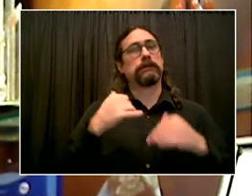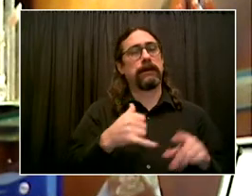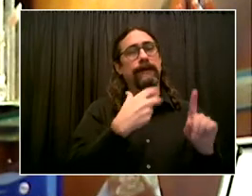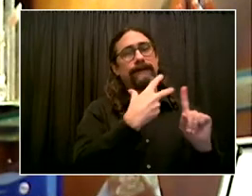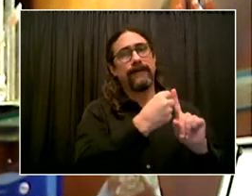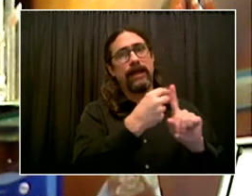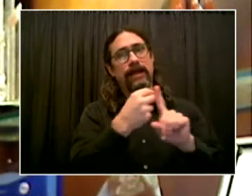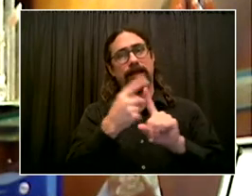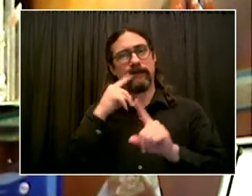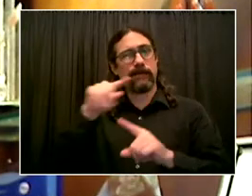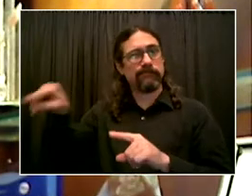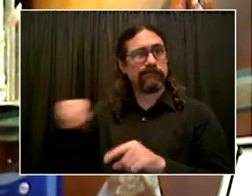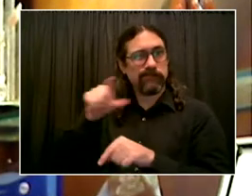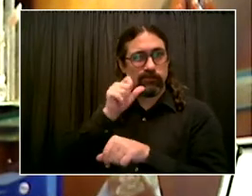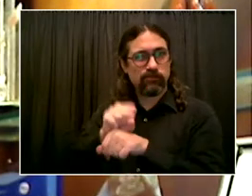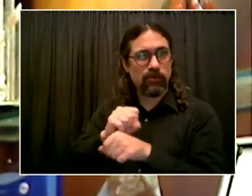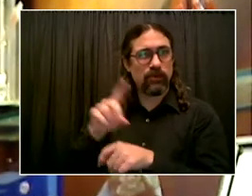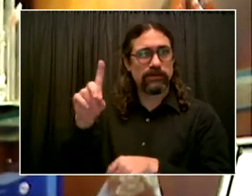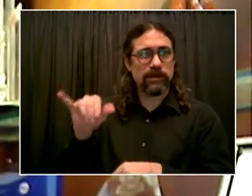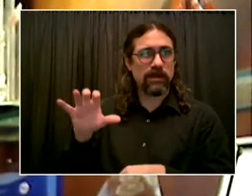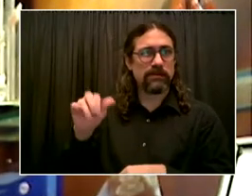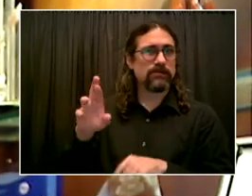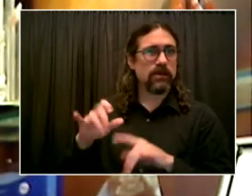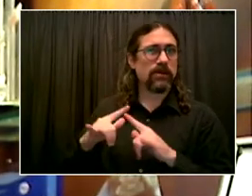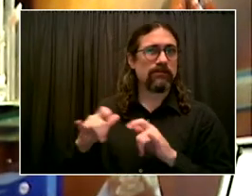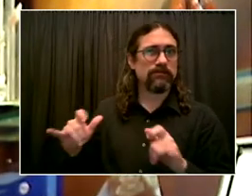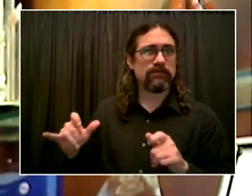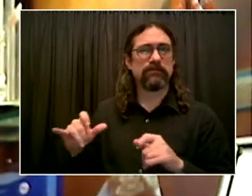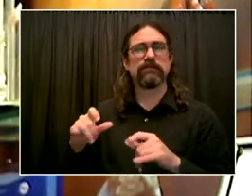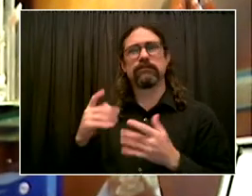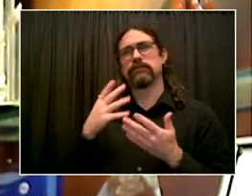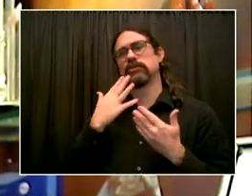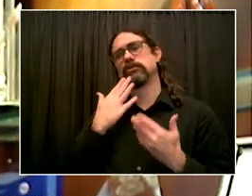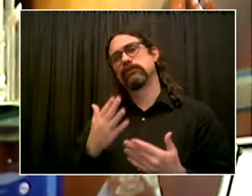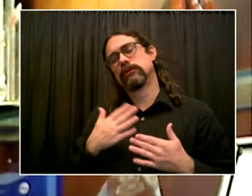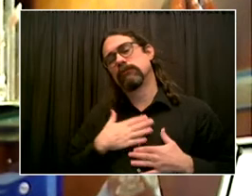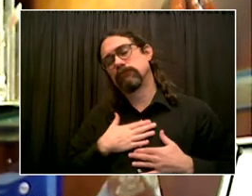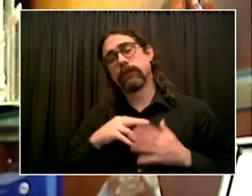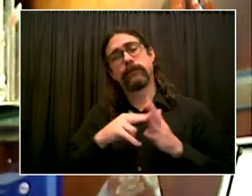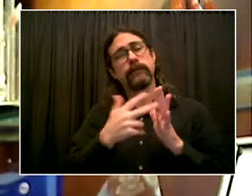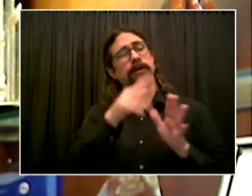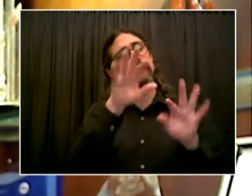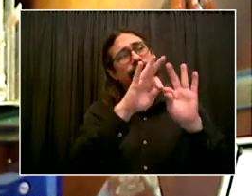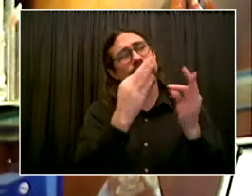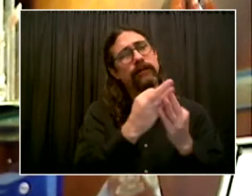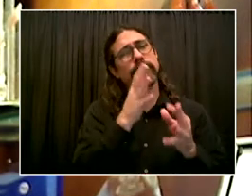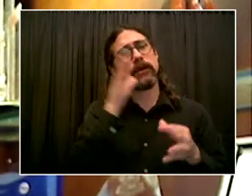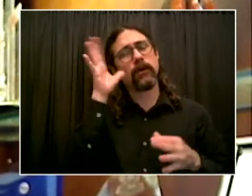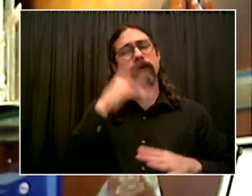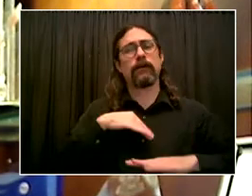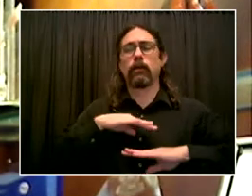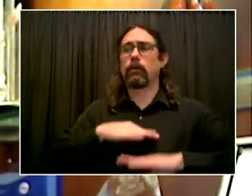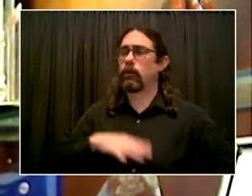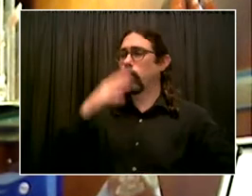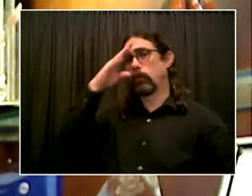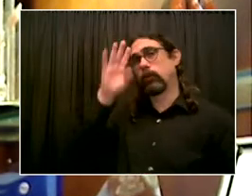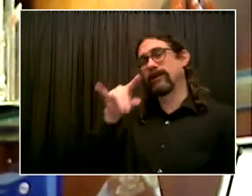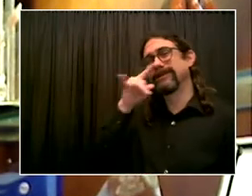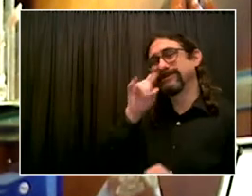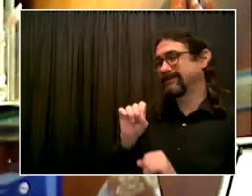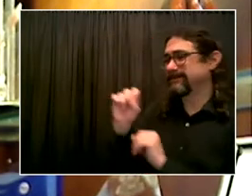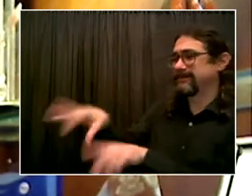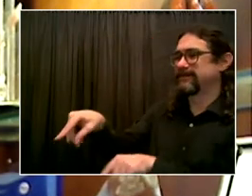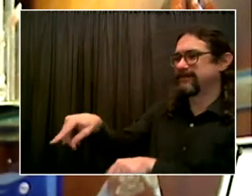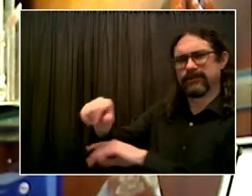children off, feel comfortable and know that their children are being protected at all costs as well. So